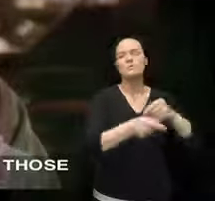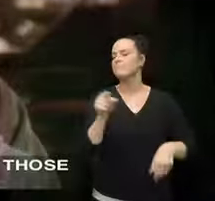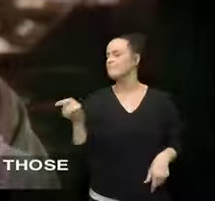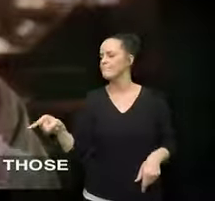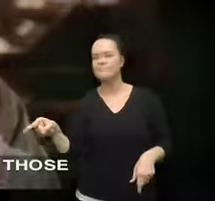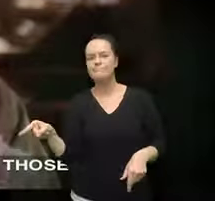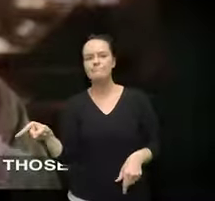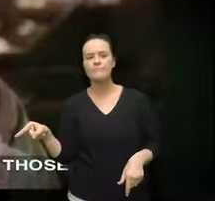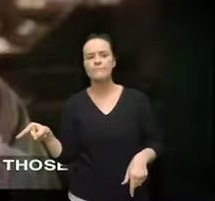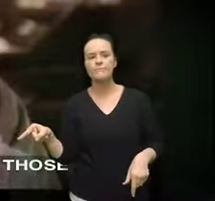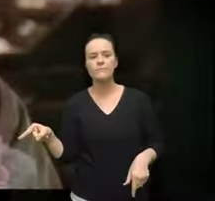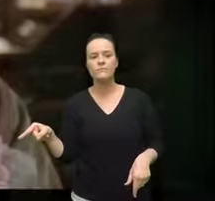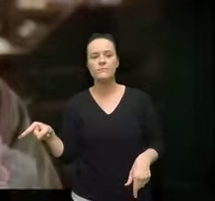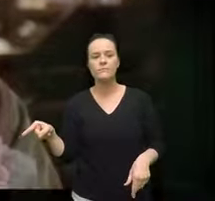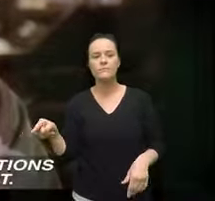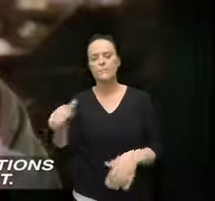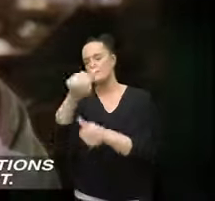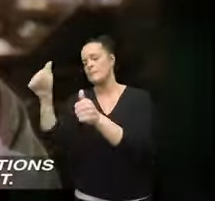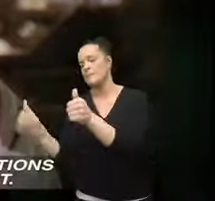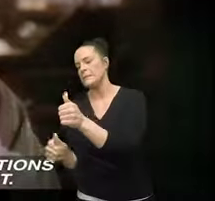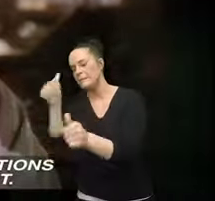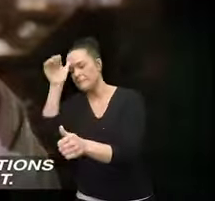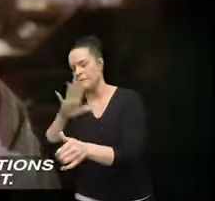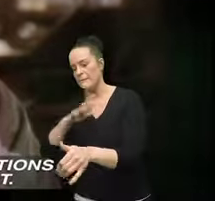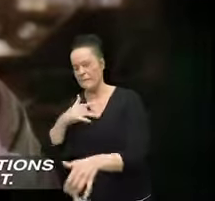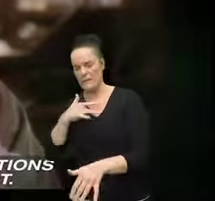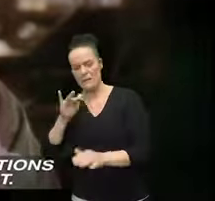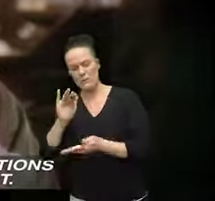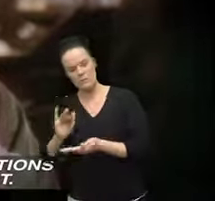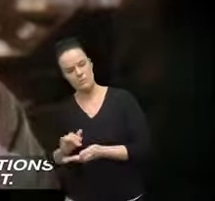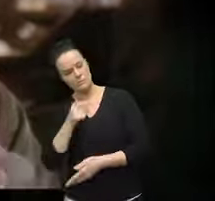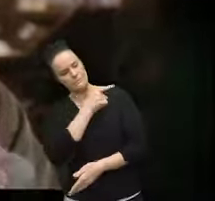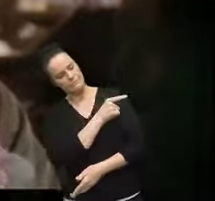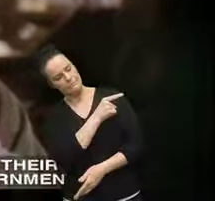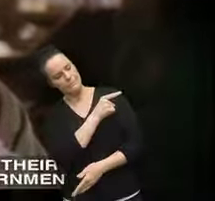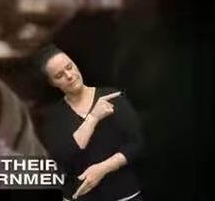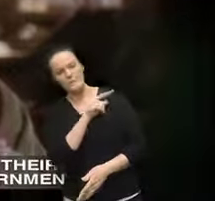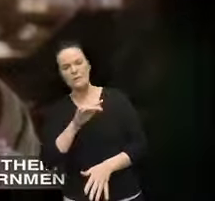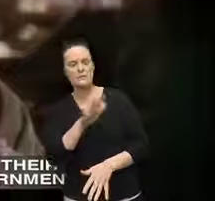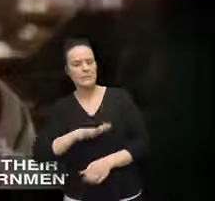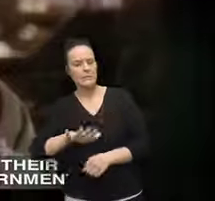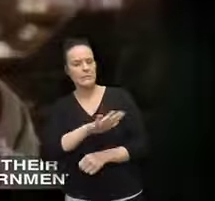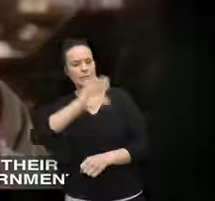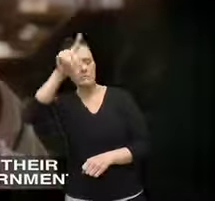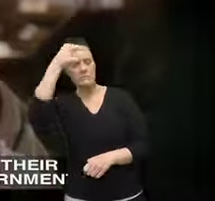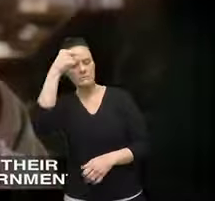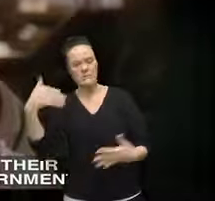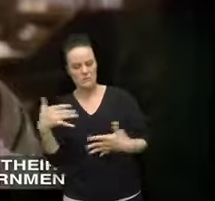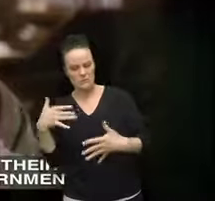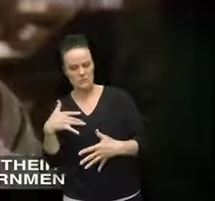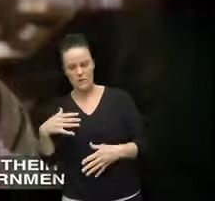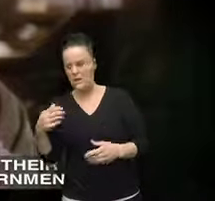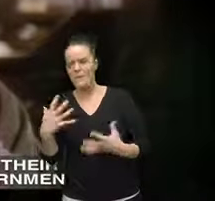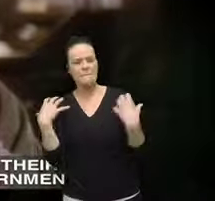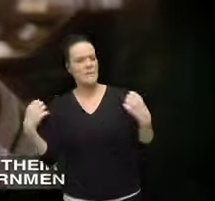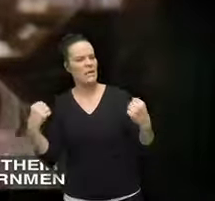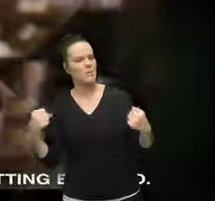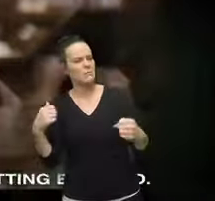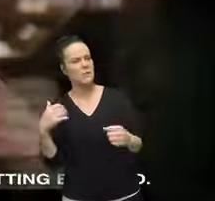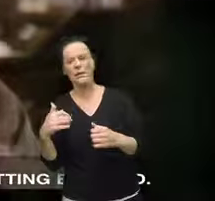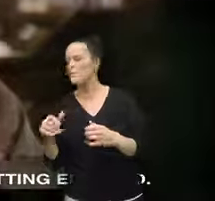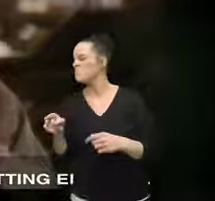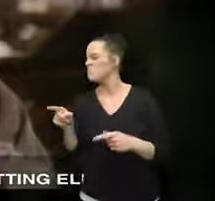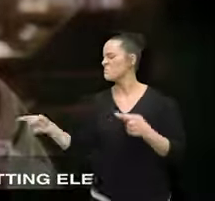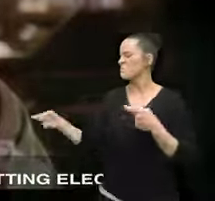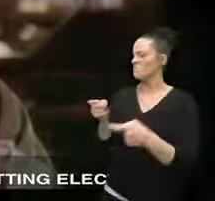side are all those inferior men with very superior positions in local government they're afraid of losing their power to a national government